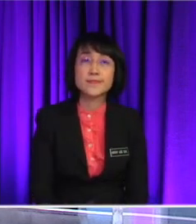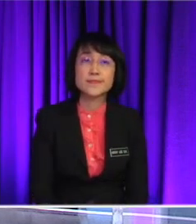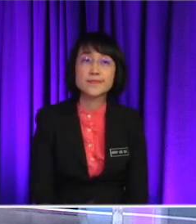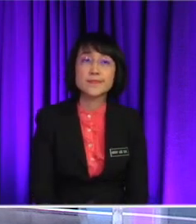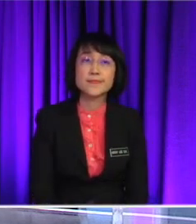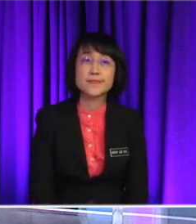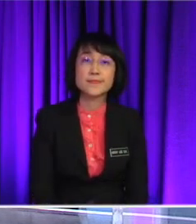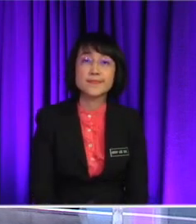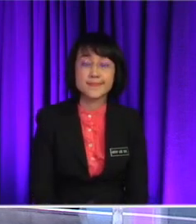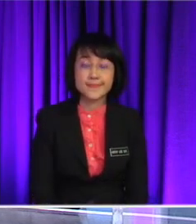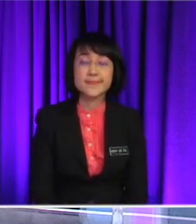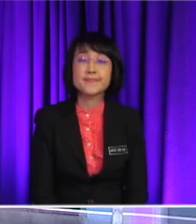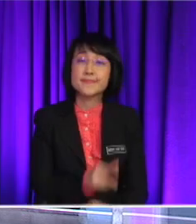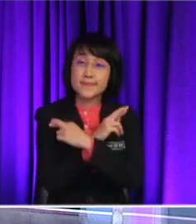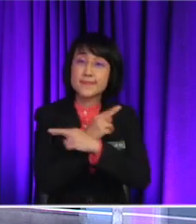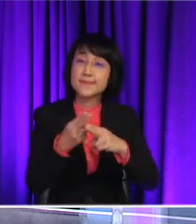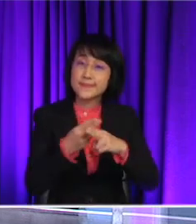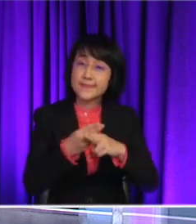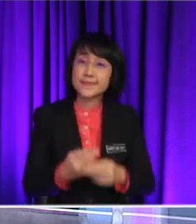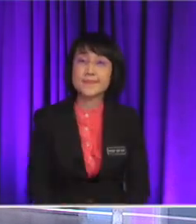the upper form on D-Date TV KPM.